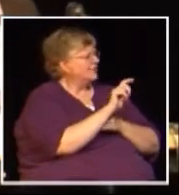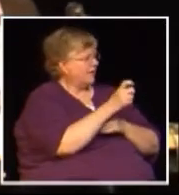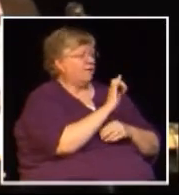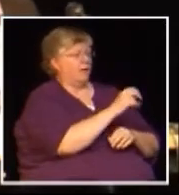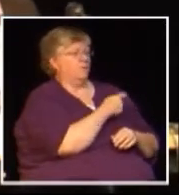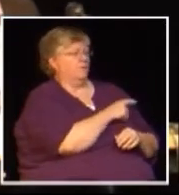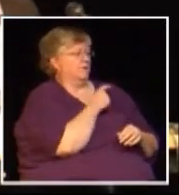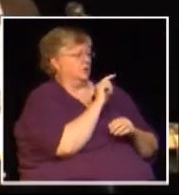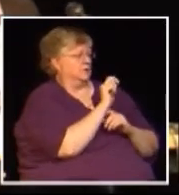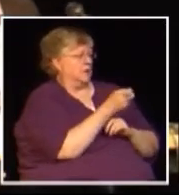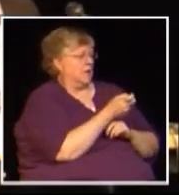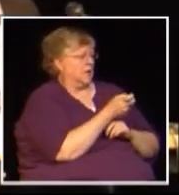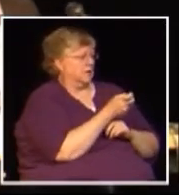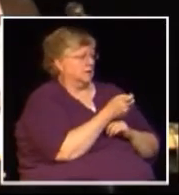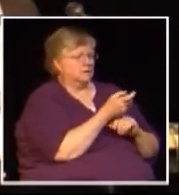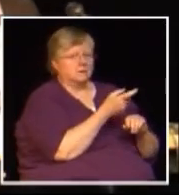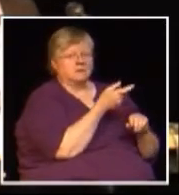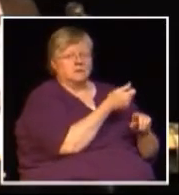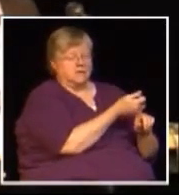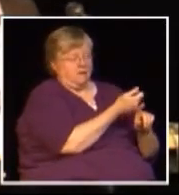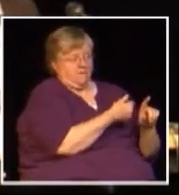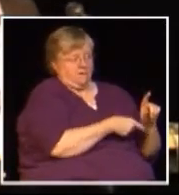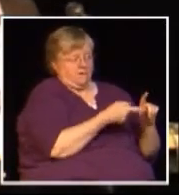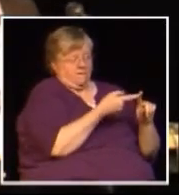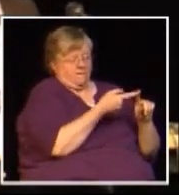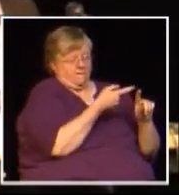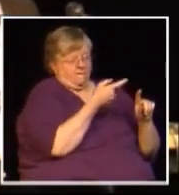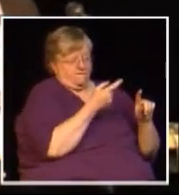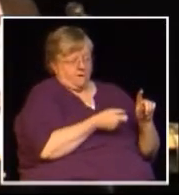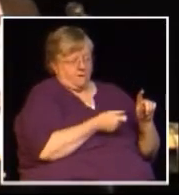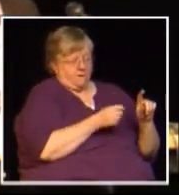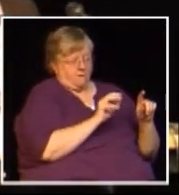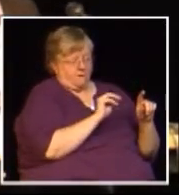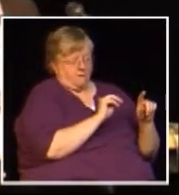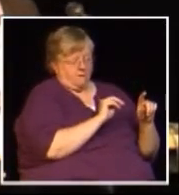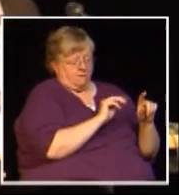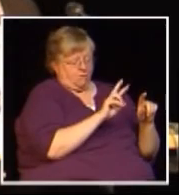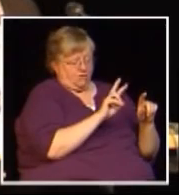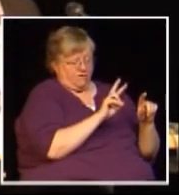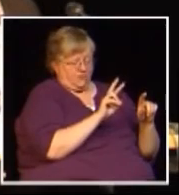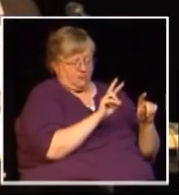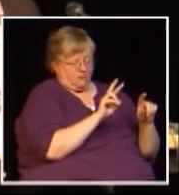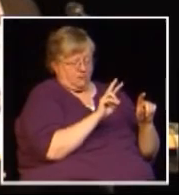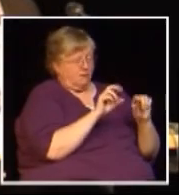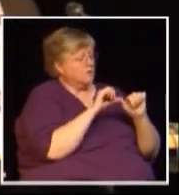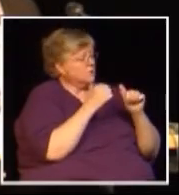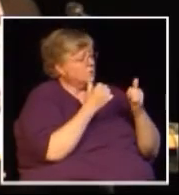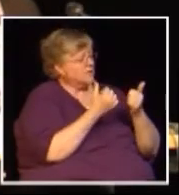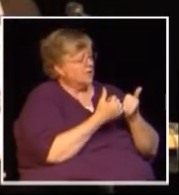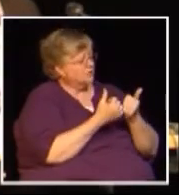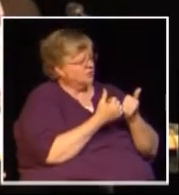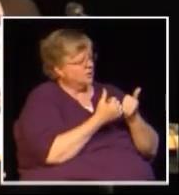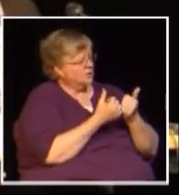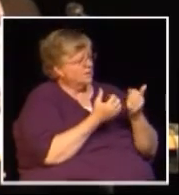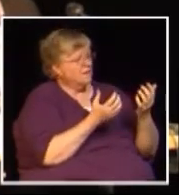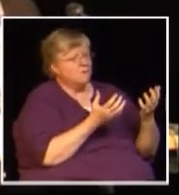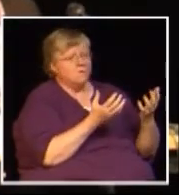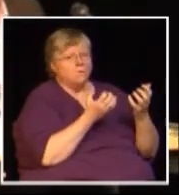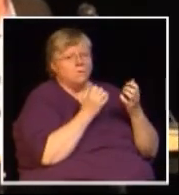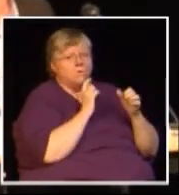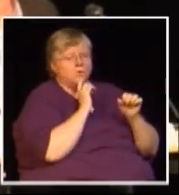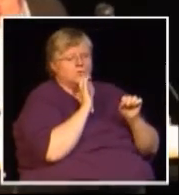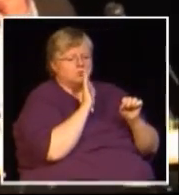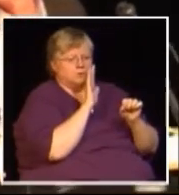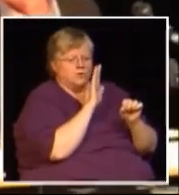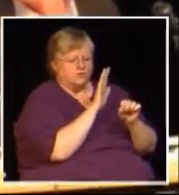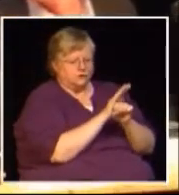tax and it was brought in as a result of the motor vehicle associations